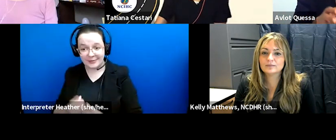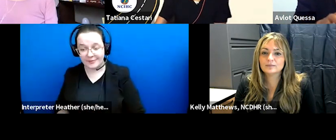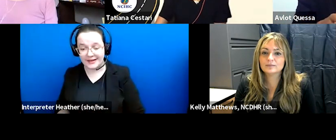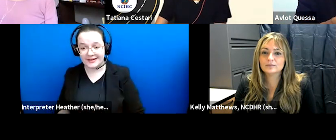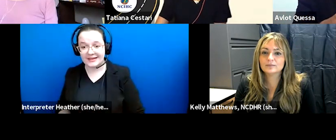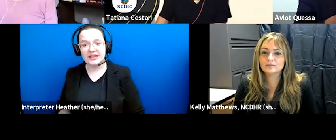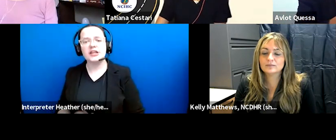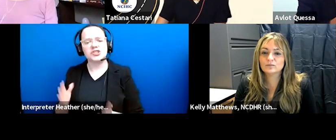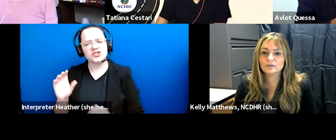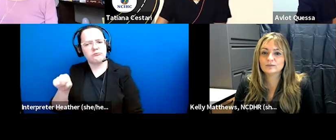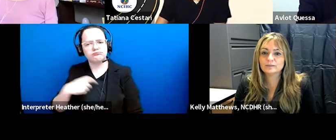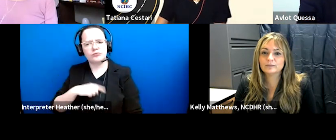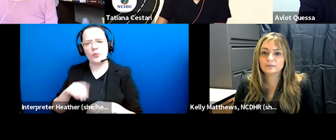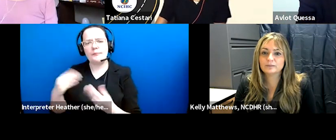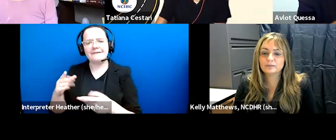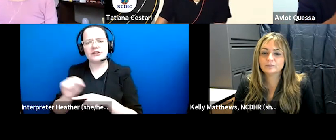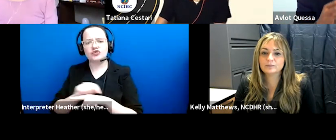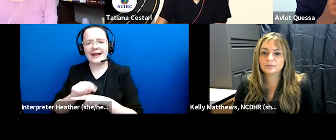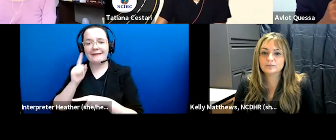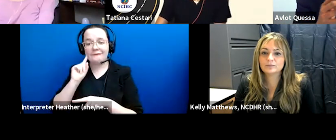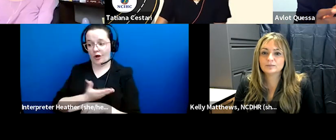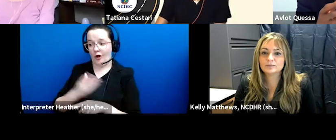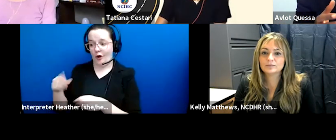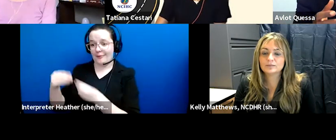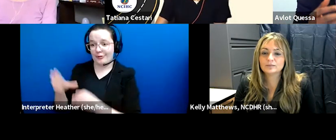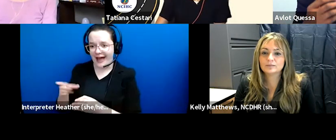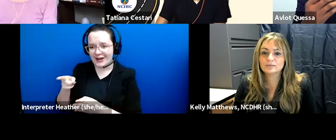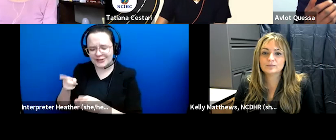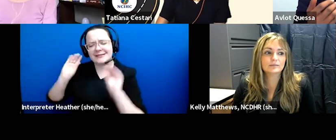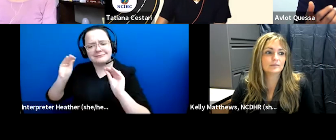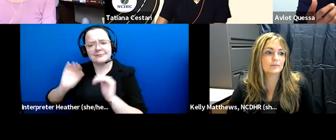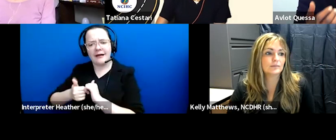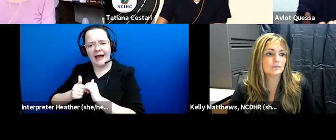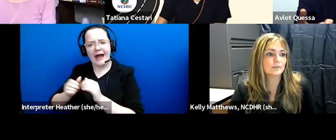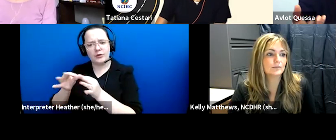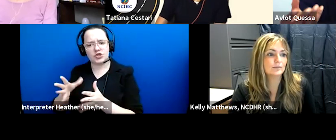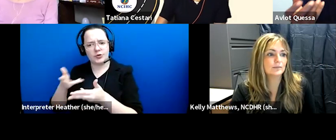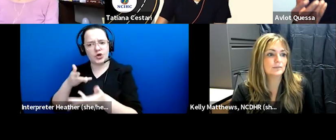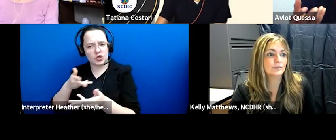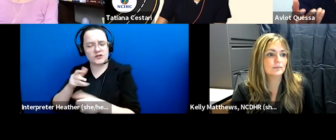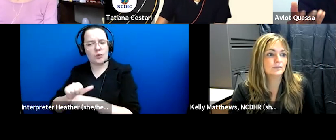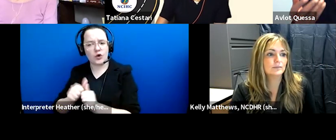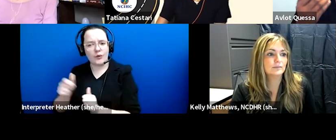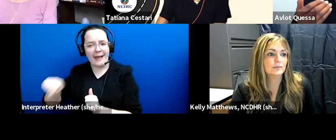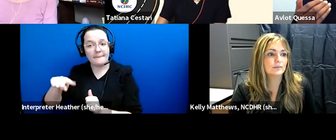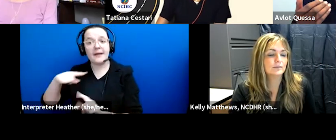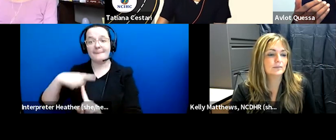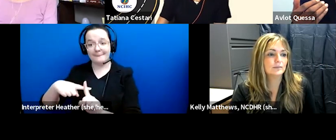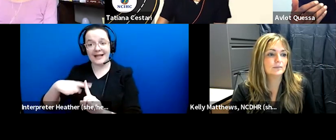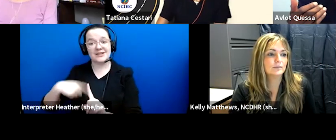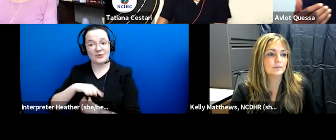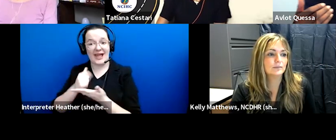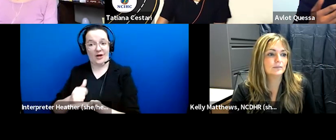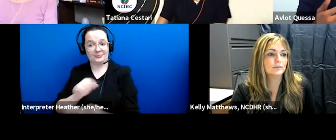training for our providers on how to best work with interpreters we also help our own staff we have staff